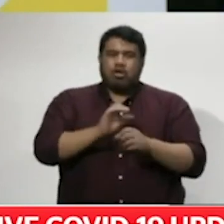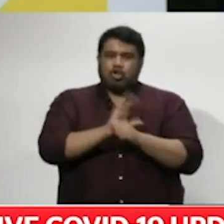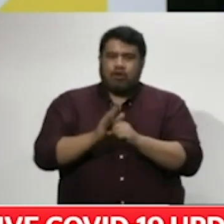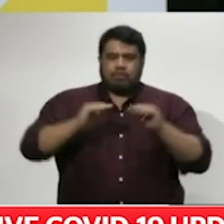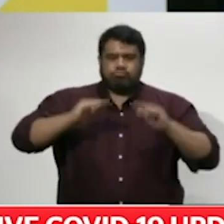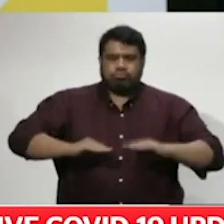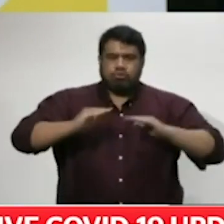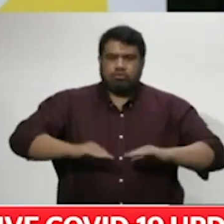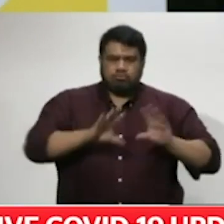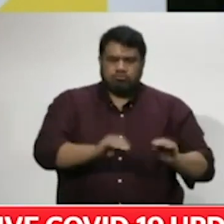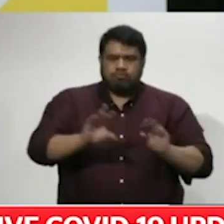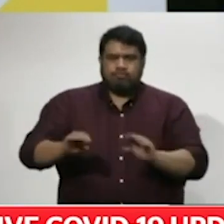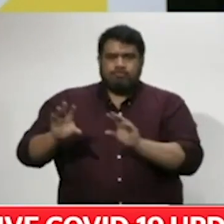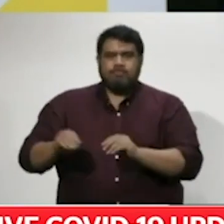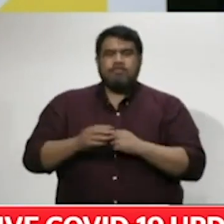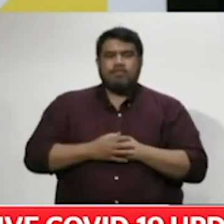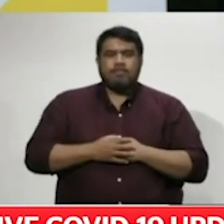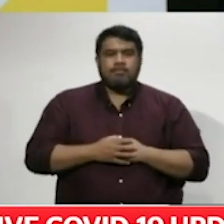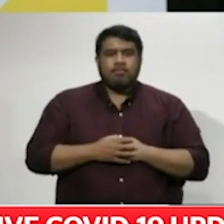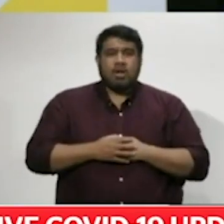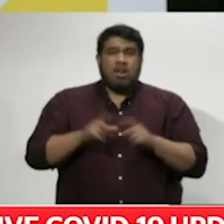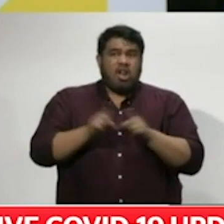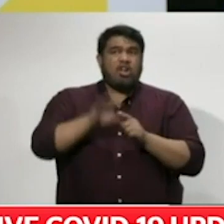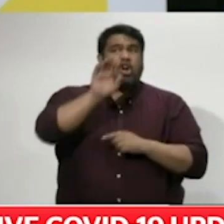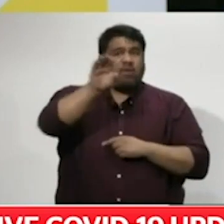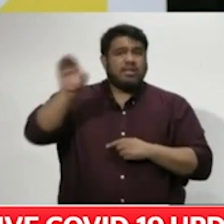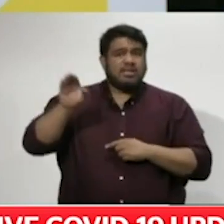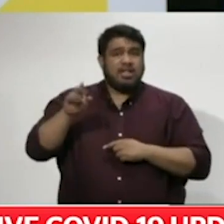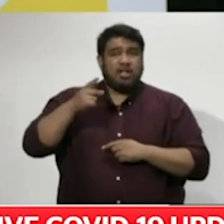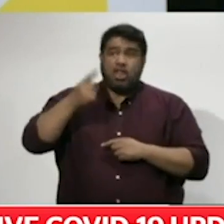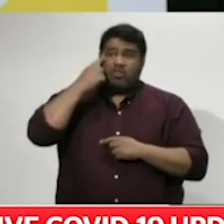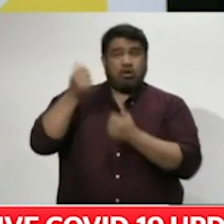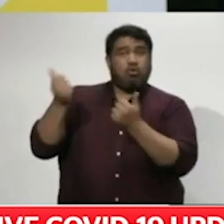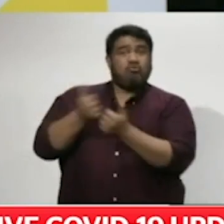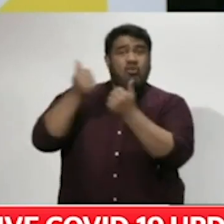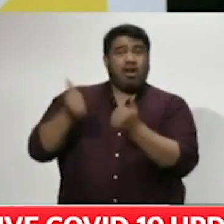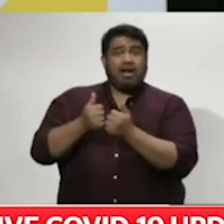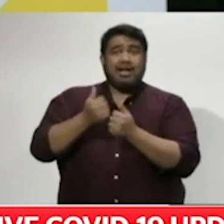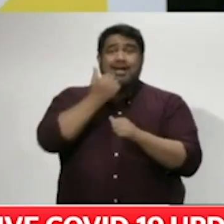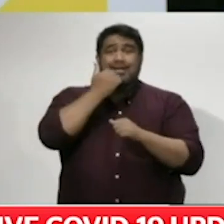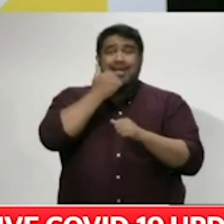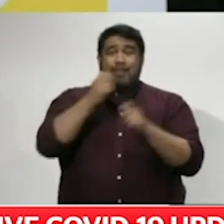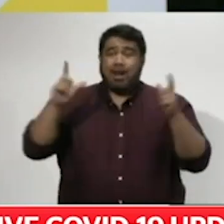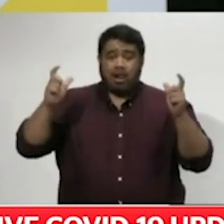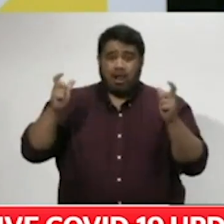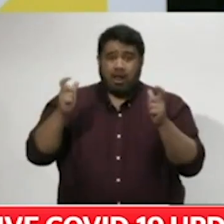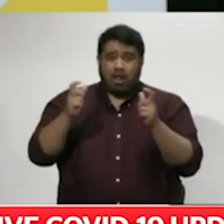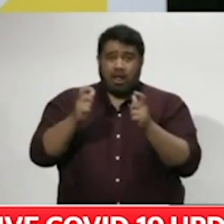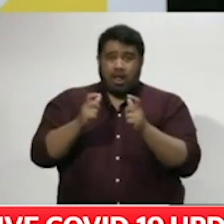have seen positive numbers in other places before and it's not always sustained. we do need to still be cautious.